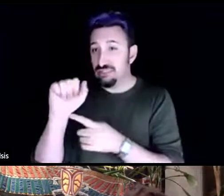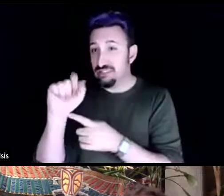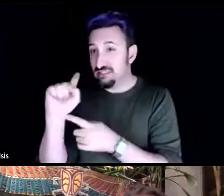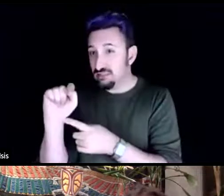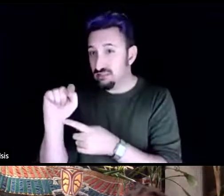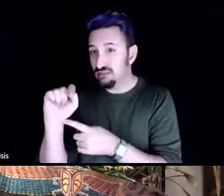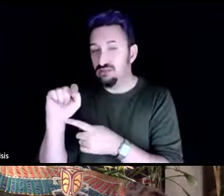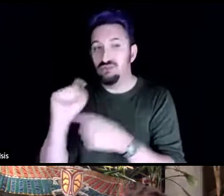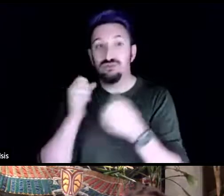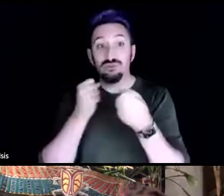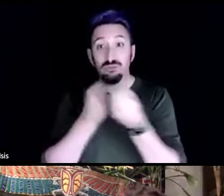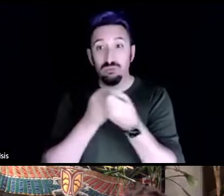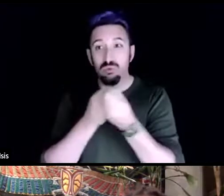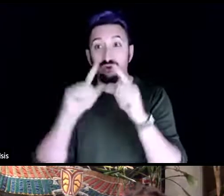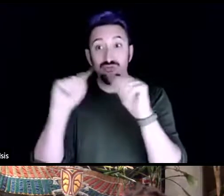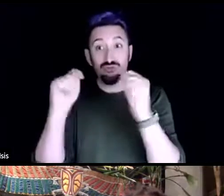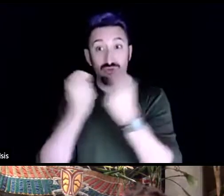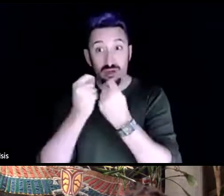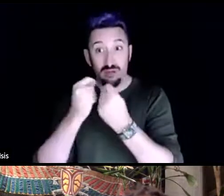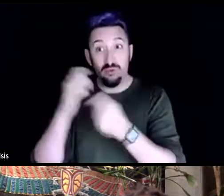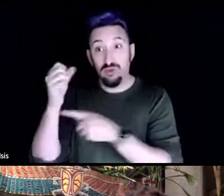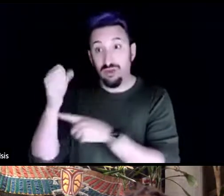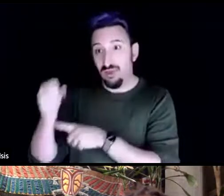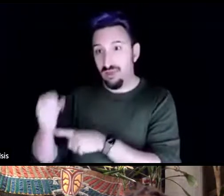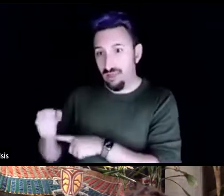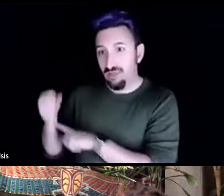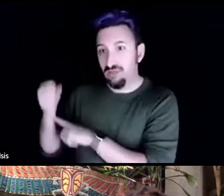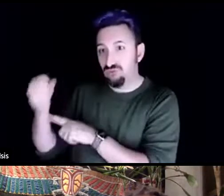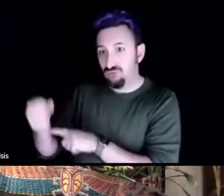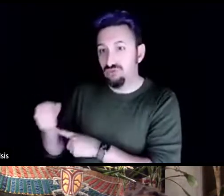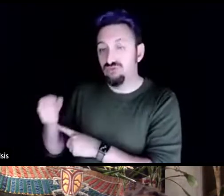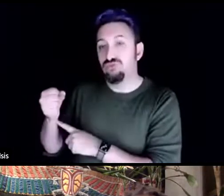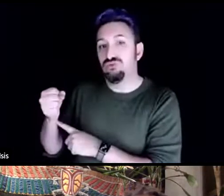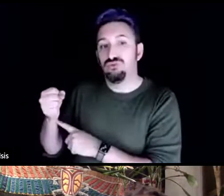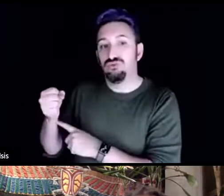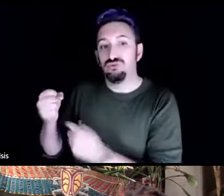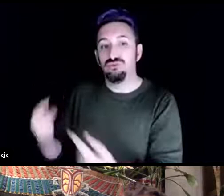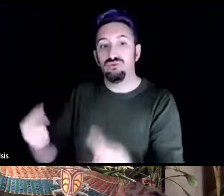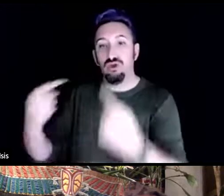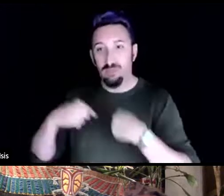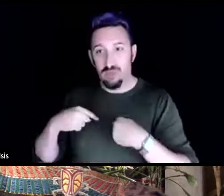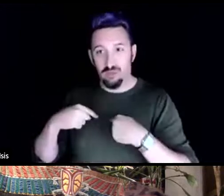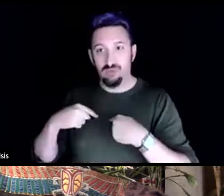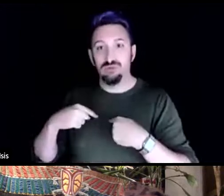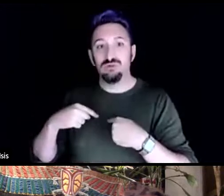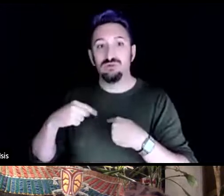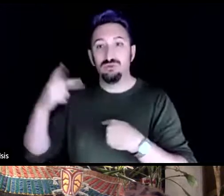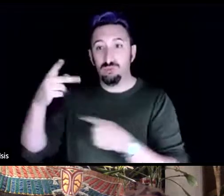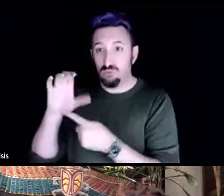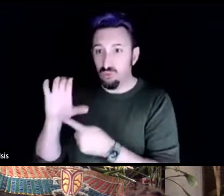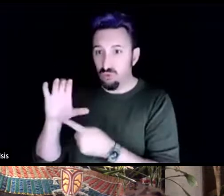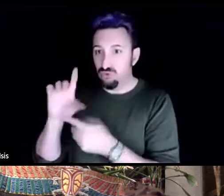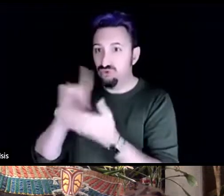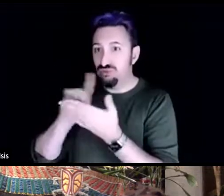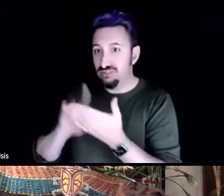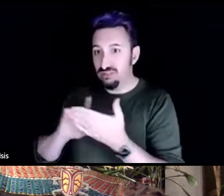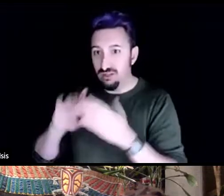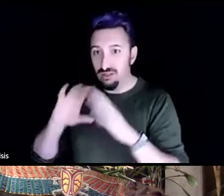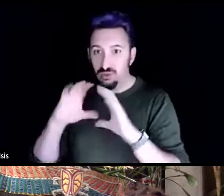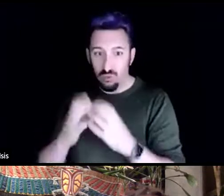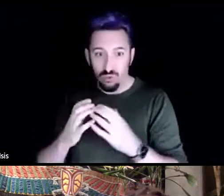tribal elders to come out to a permaculture design course um